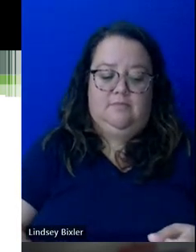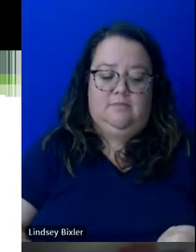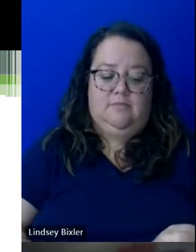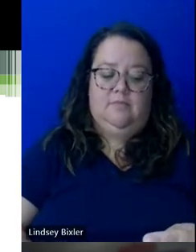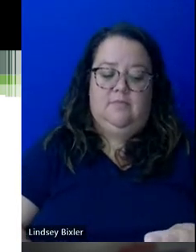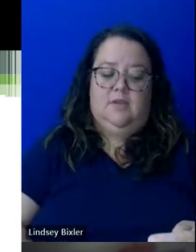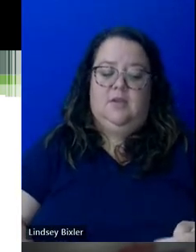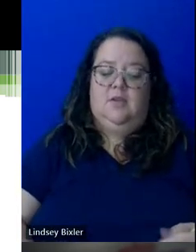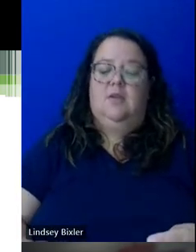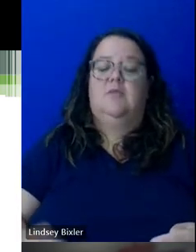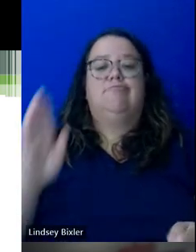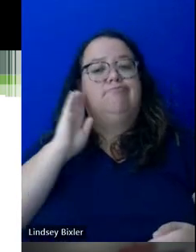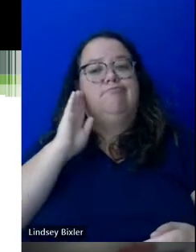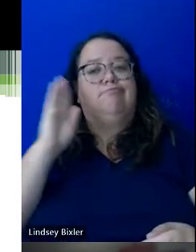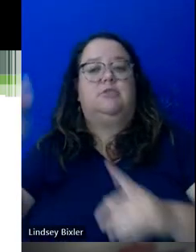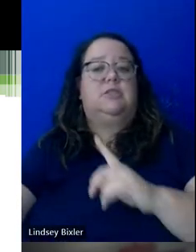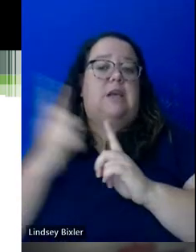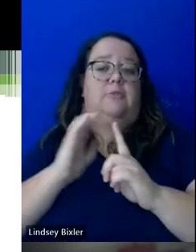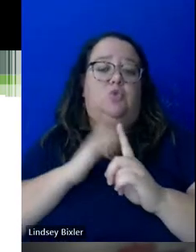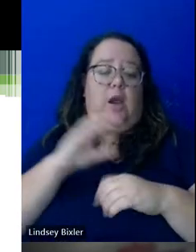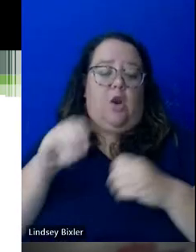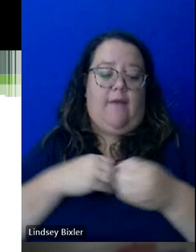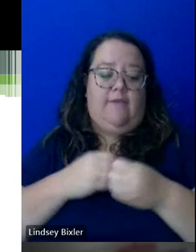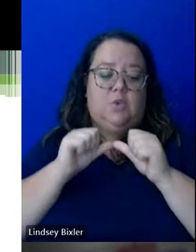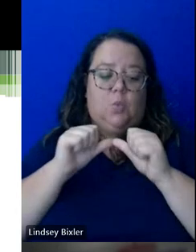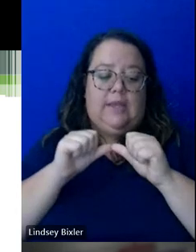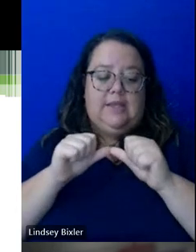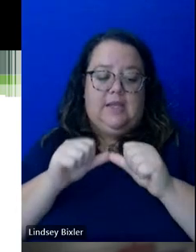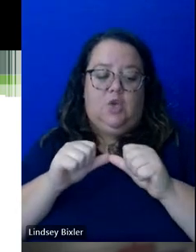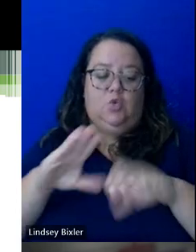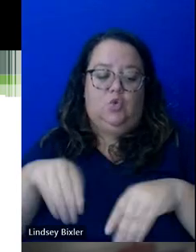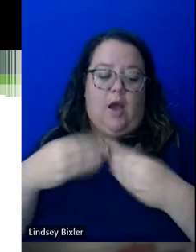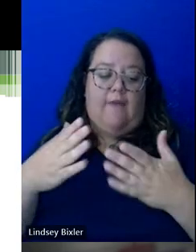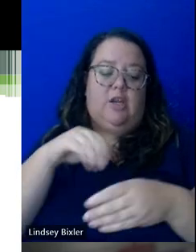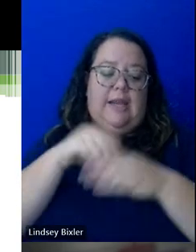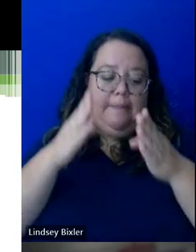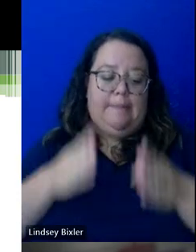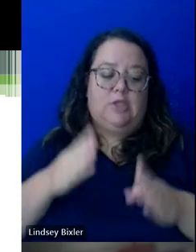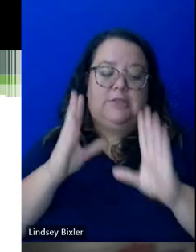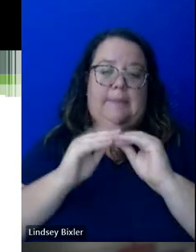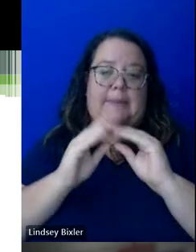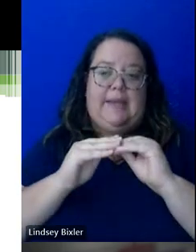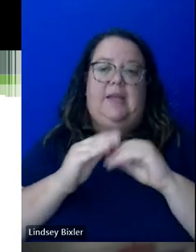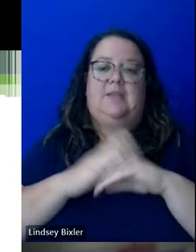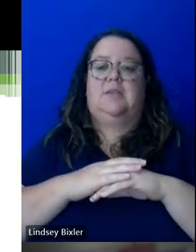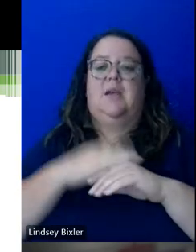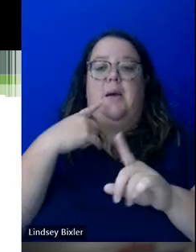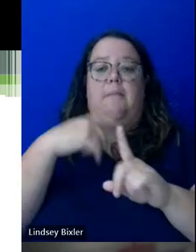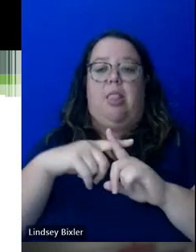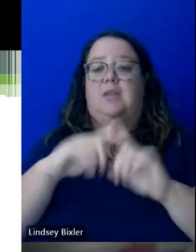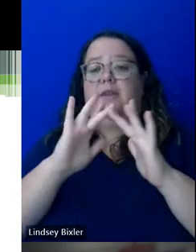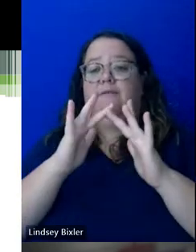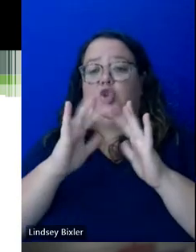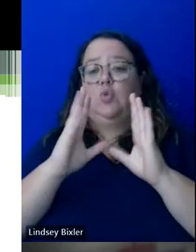to our office. We you know, we continue to offer in-person meetings as well as virtual meetings, you know,